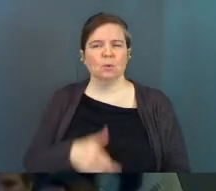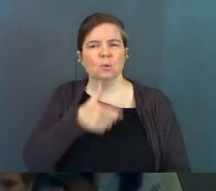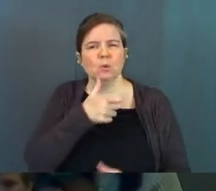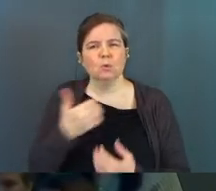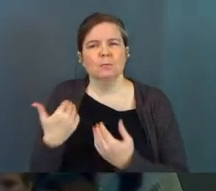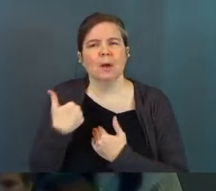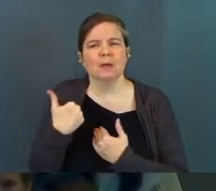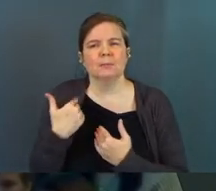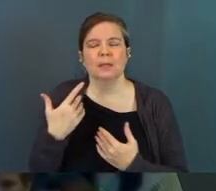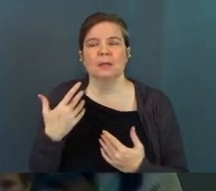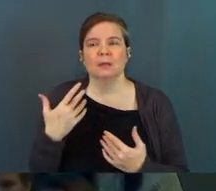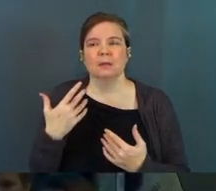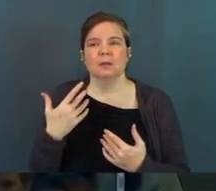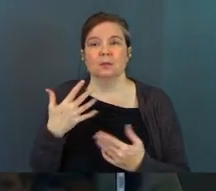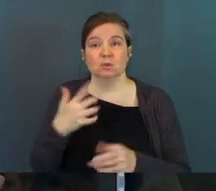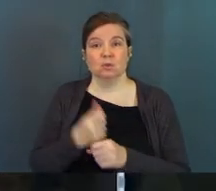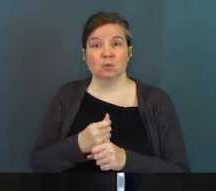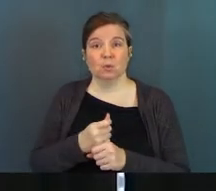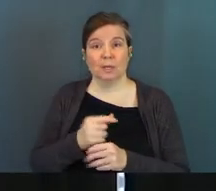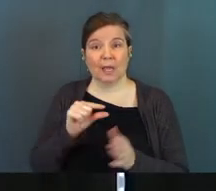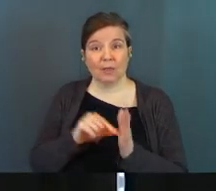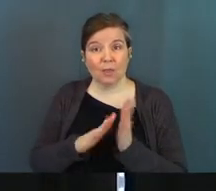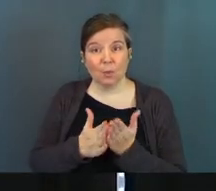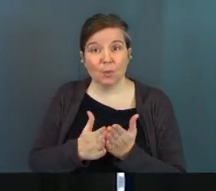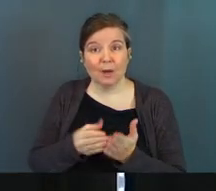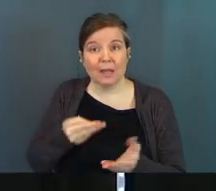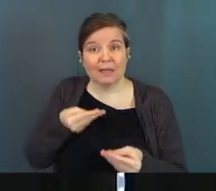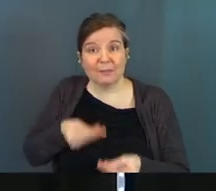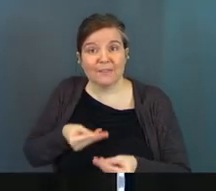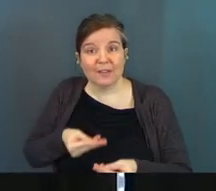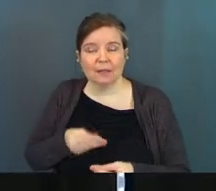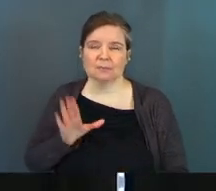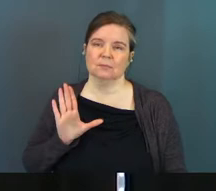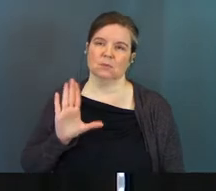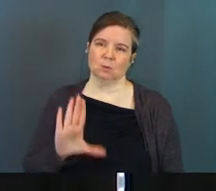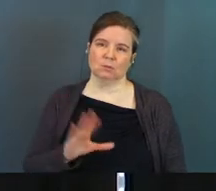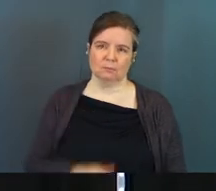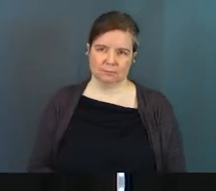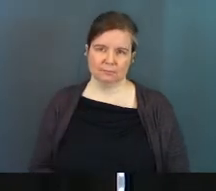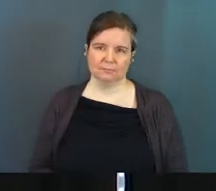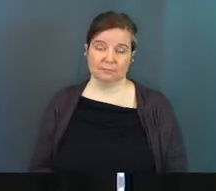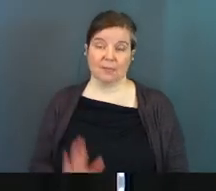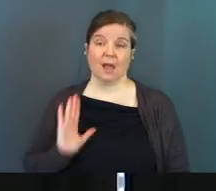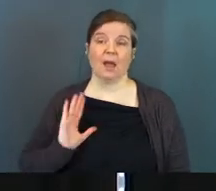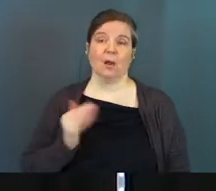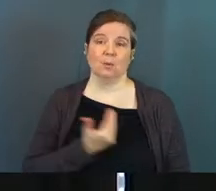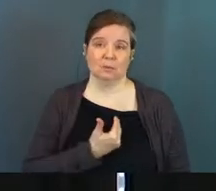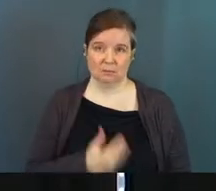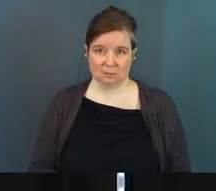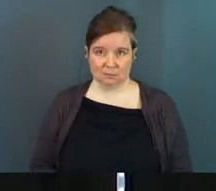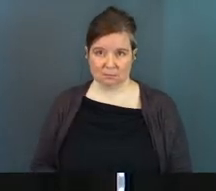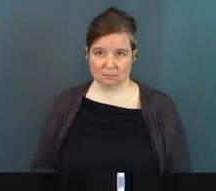Whose responsibility is it to get into the Word and be fed? Yours. Ours.